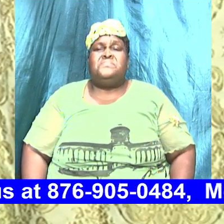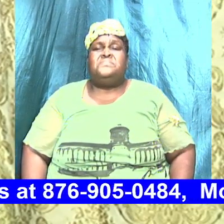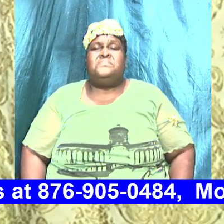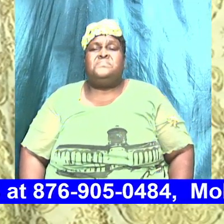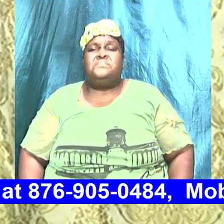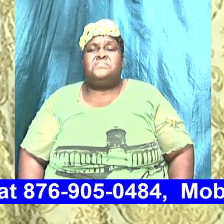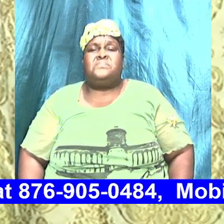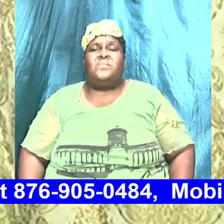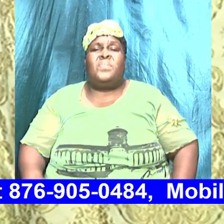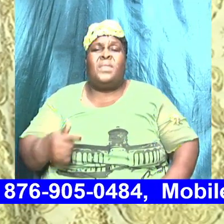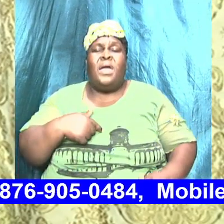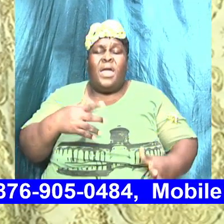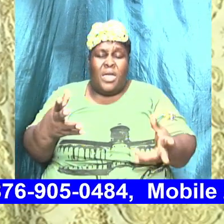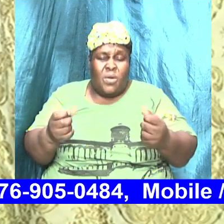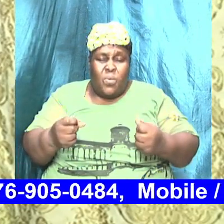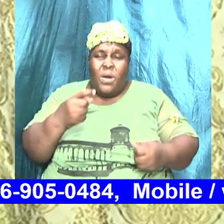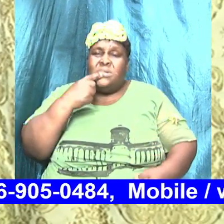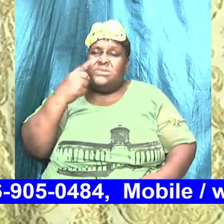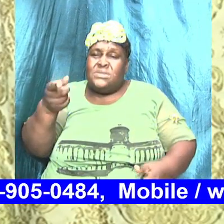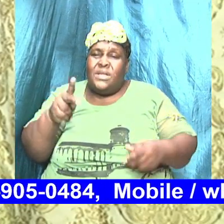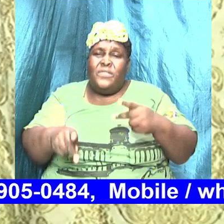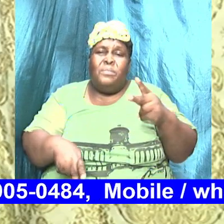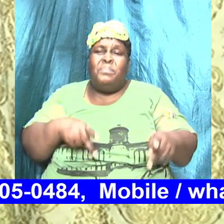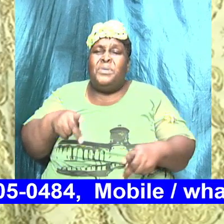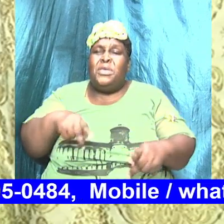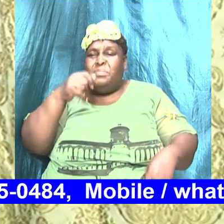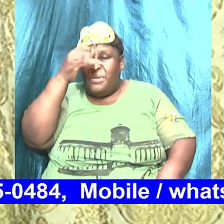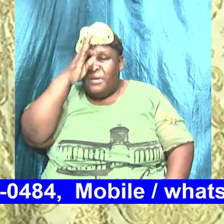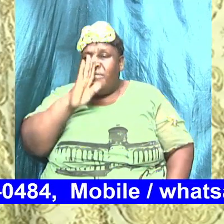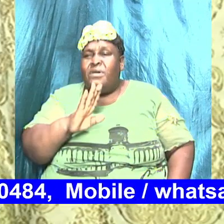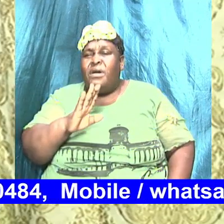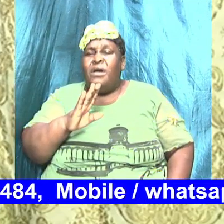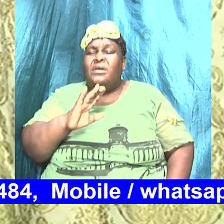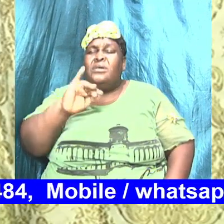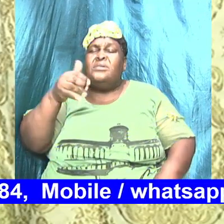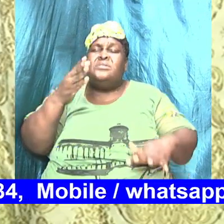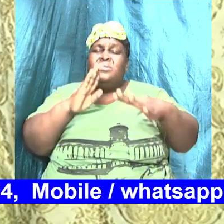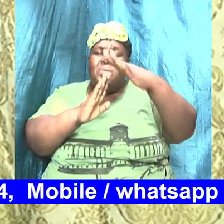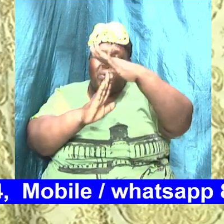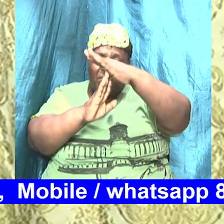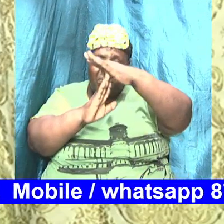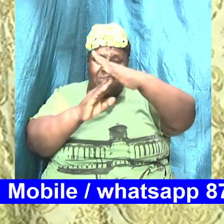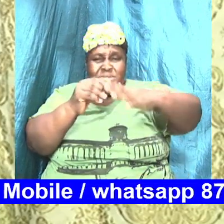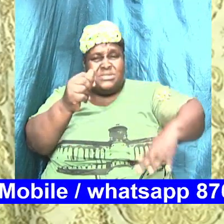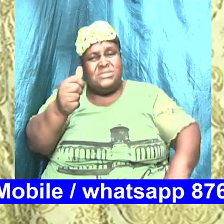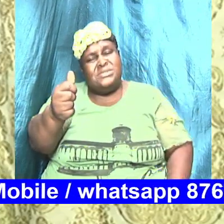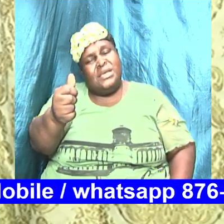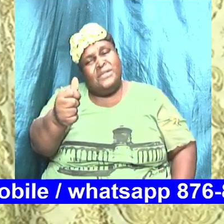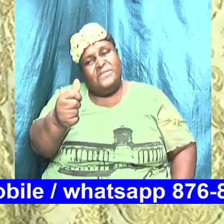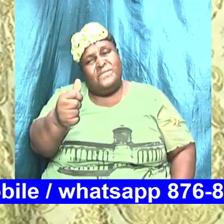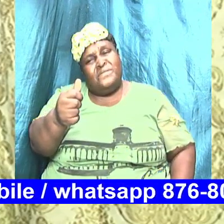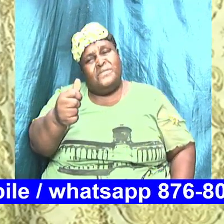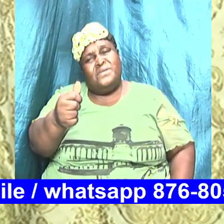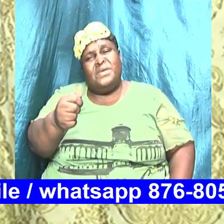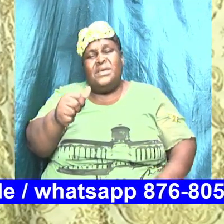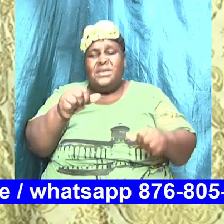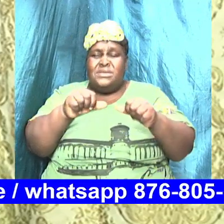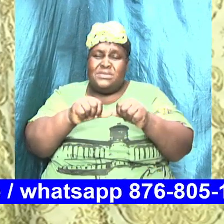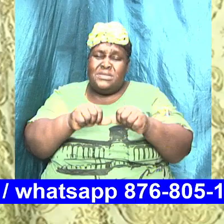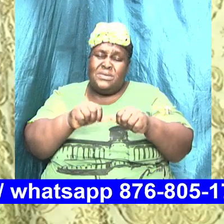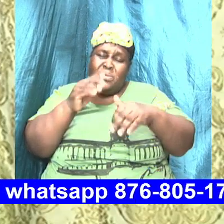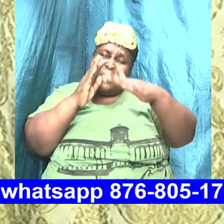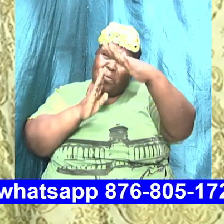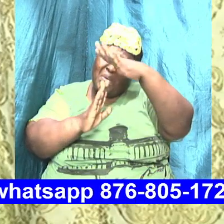I want To tell The people Of God Just to Humble Yourself Just to Remain Humble